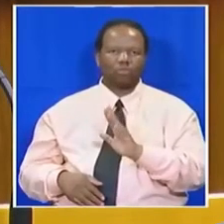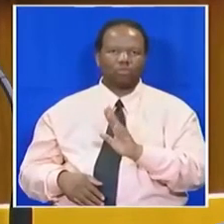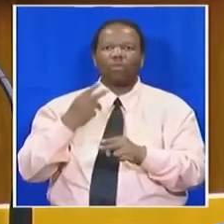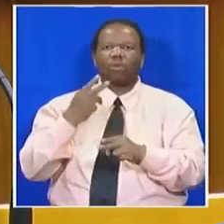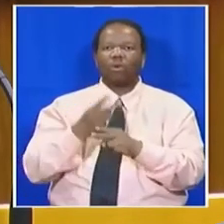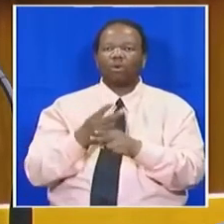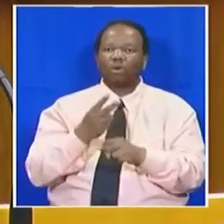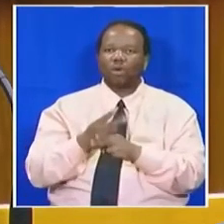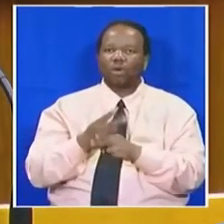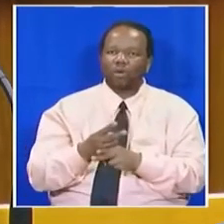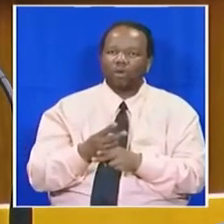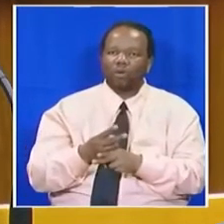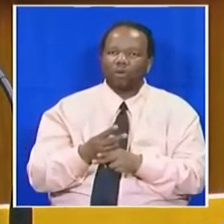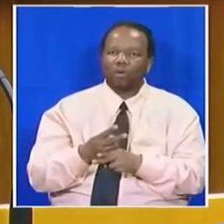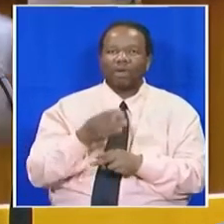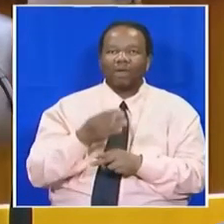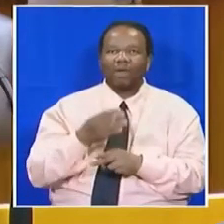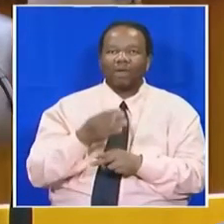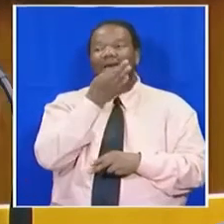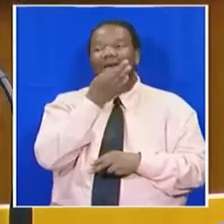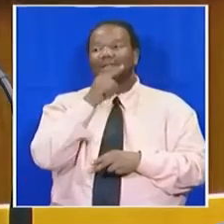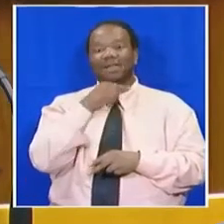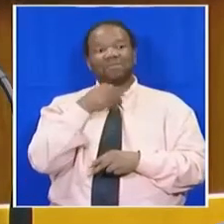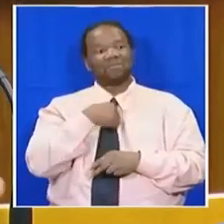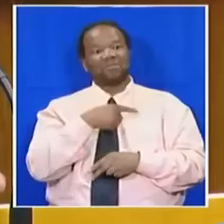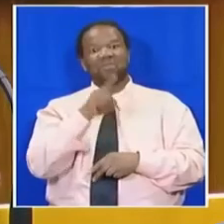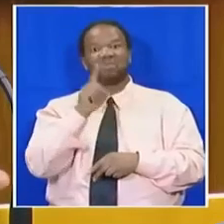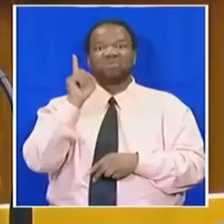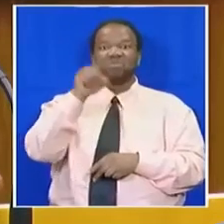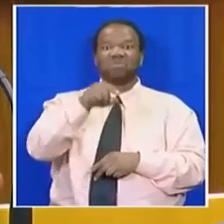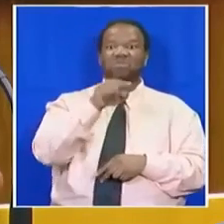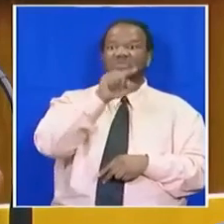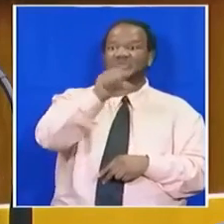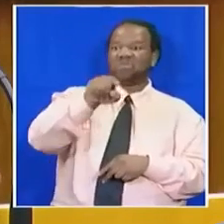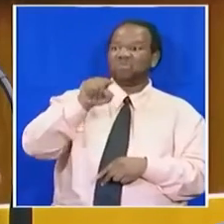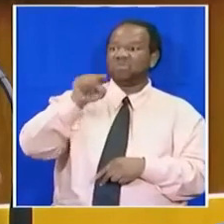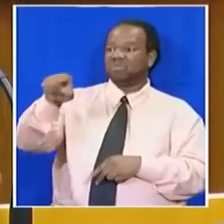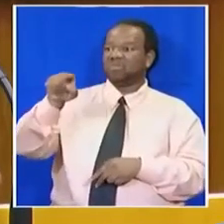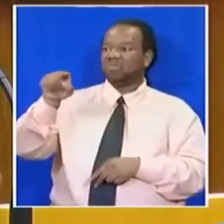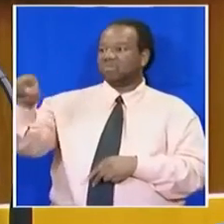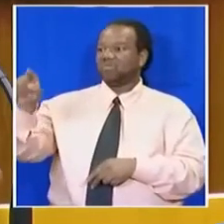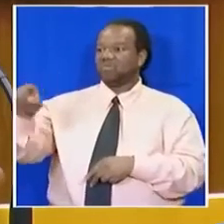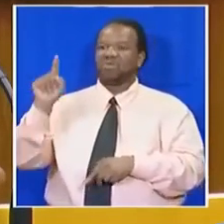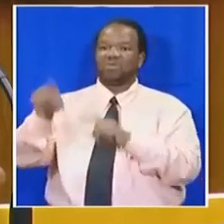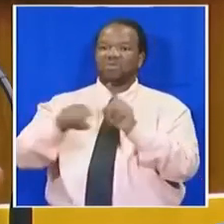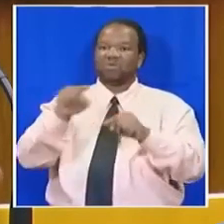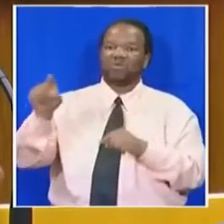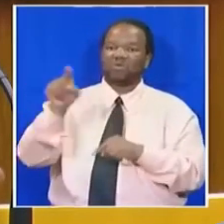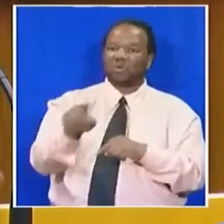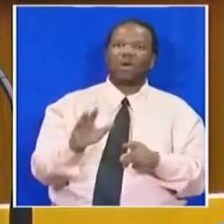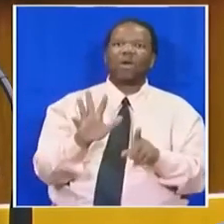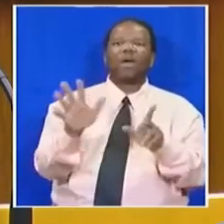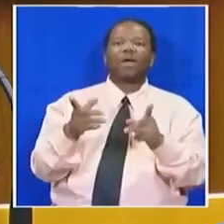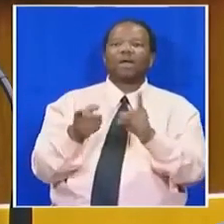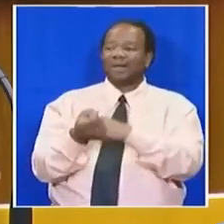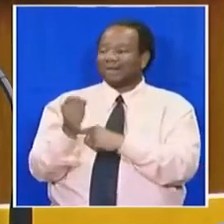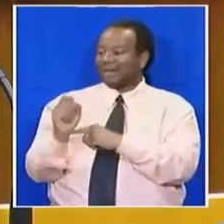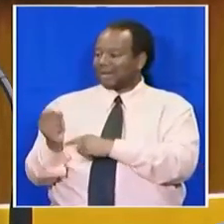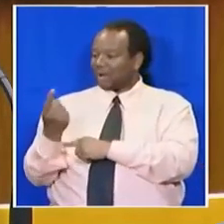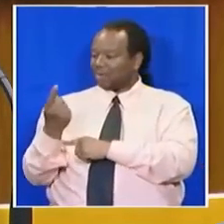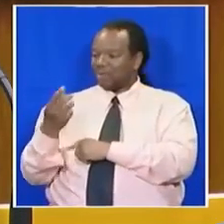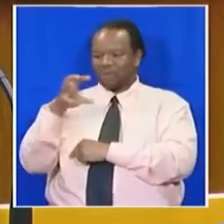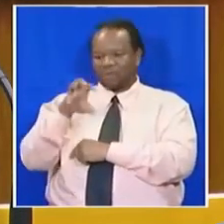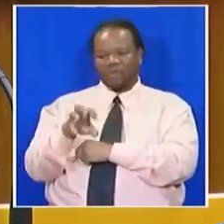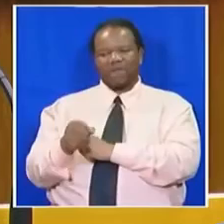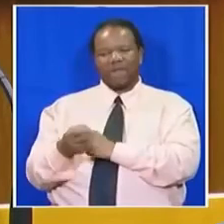it's easy to sit here and blame each other. What has happened in the province of Gauteng is totally